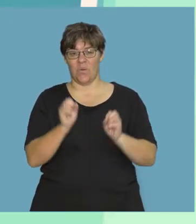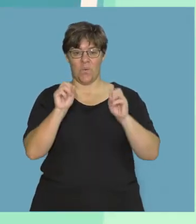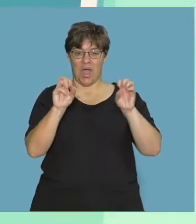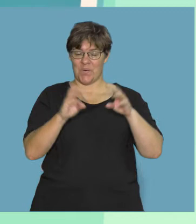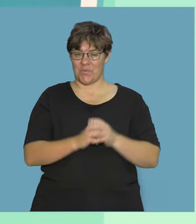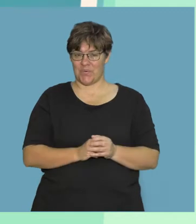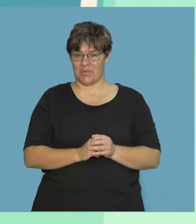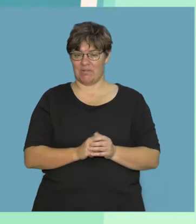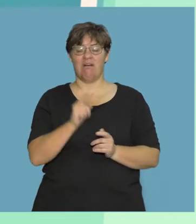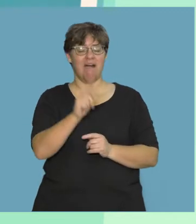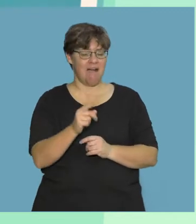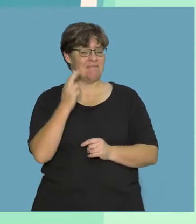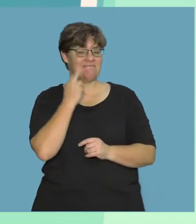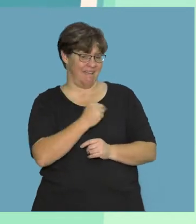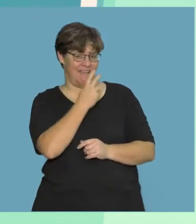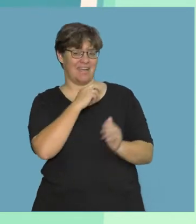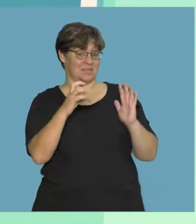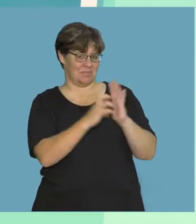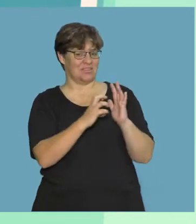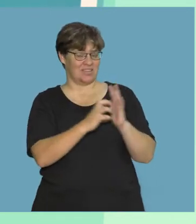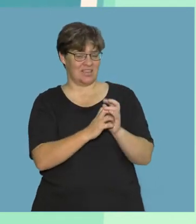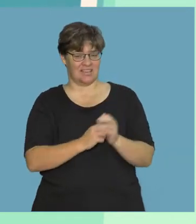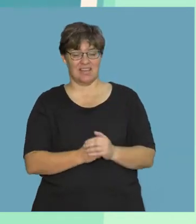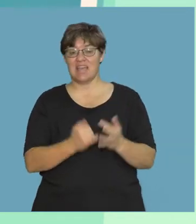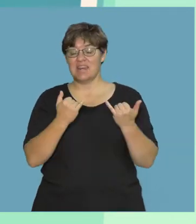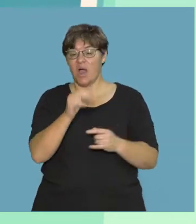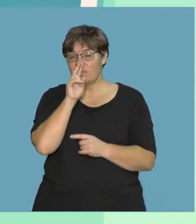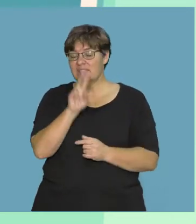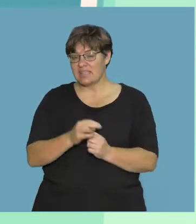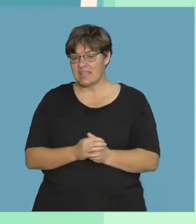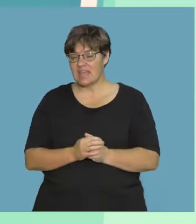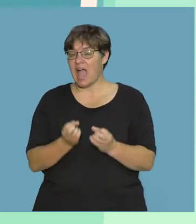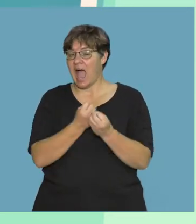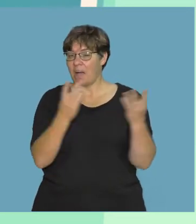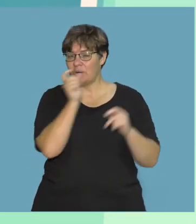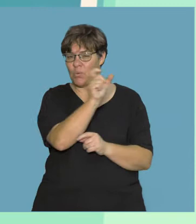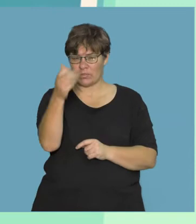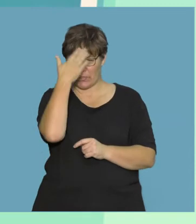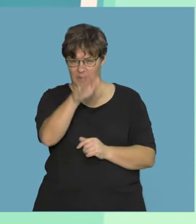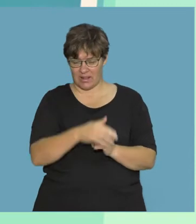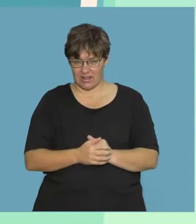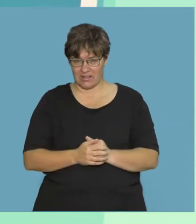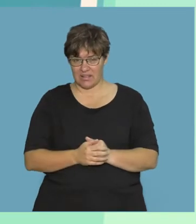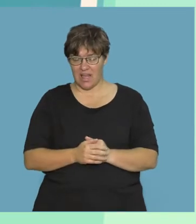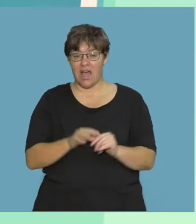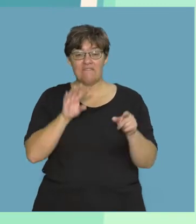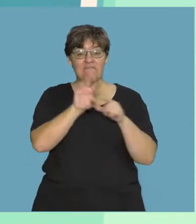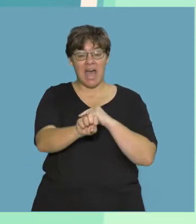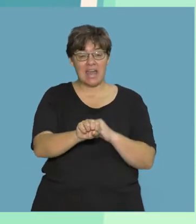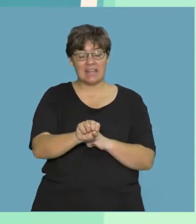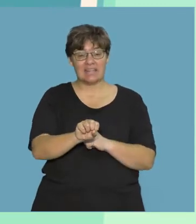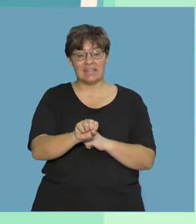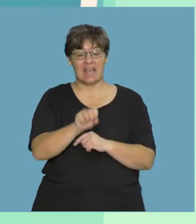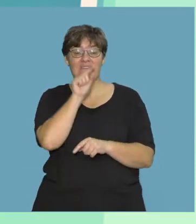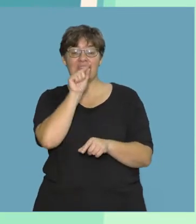Wow! These are lovely pictures! Now let's see how many words you know. Find the hen